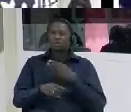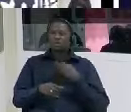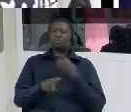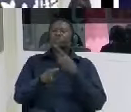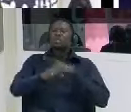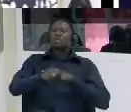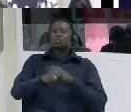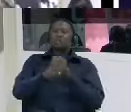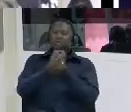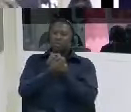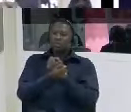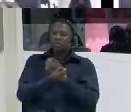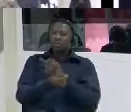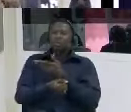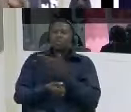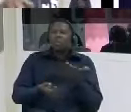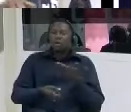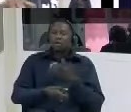mile two